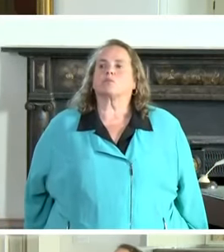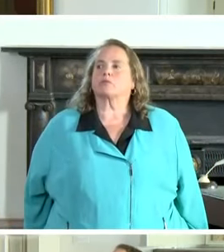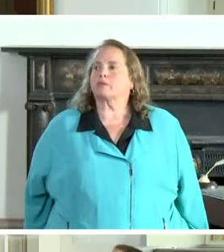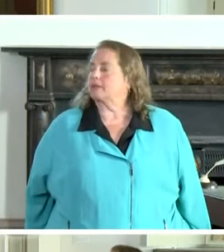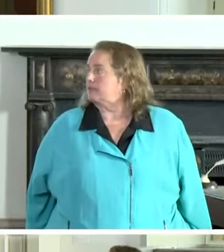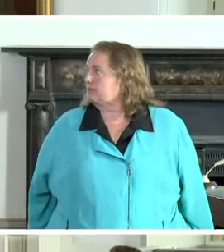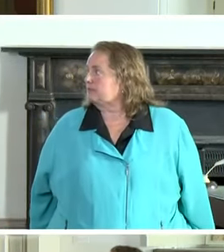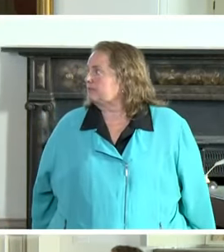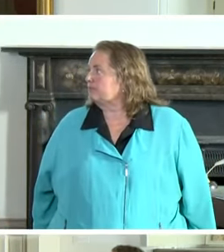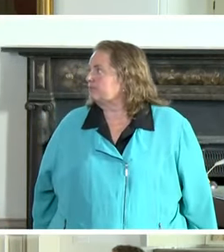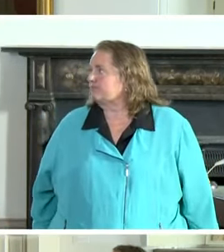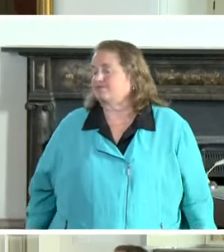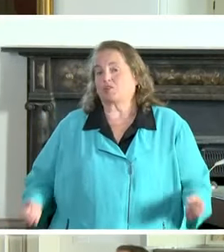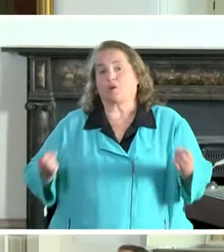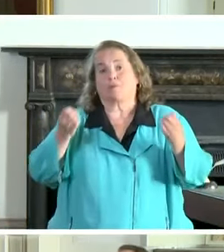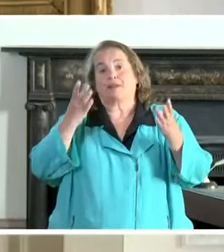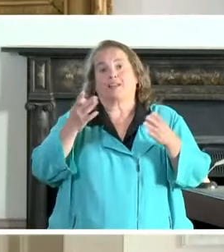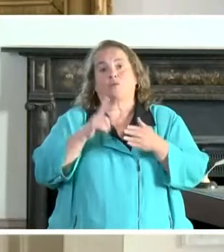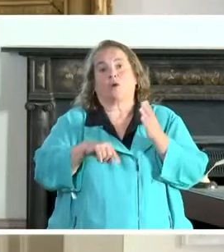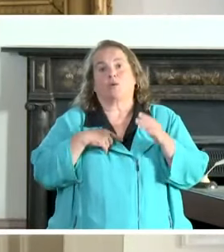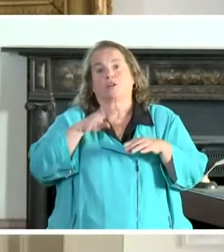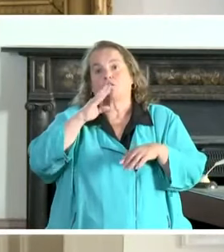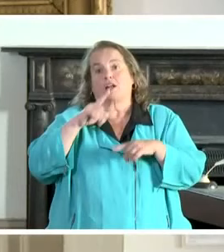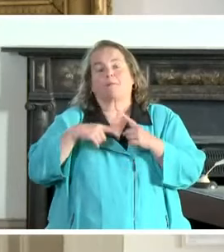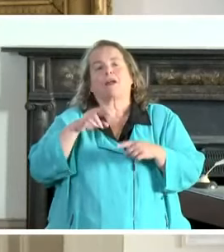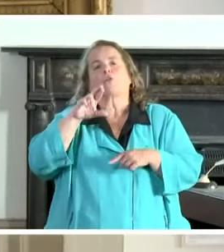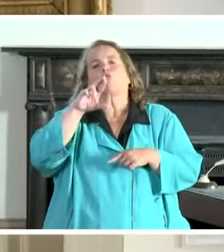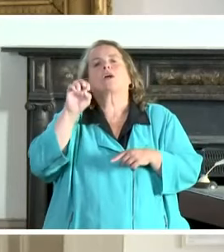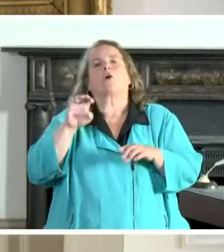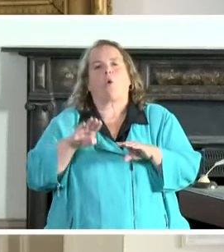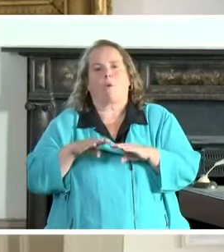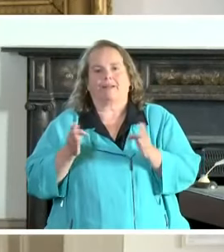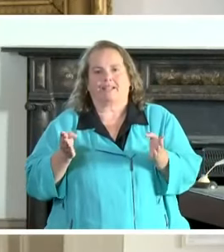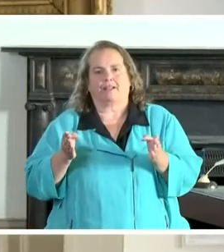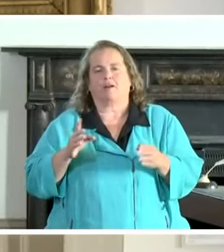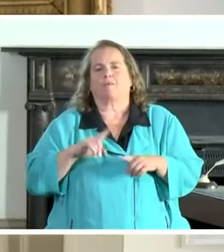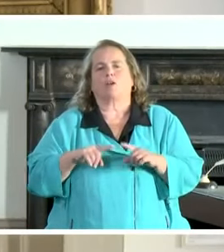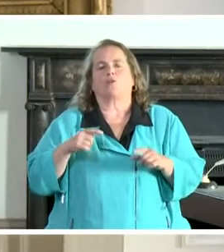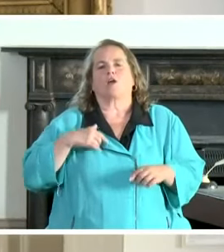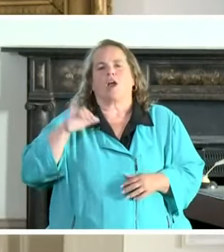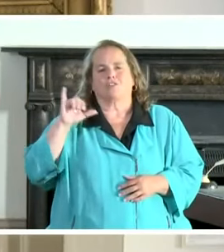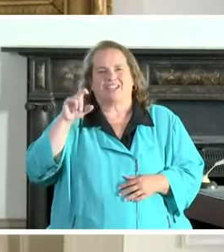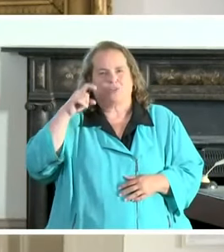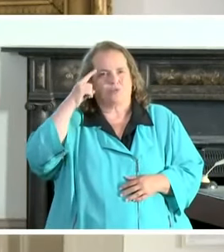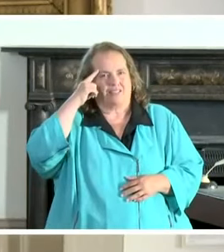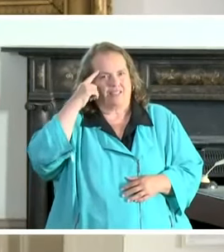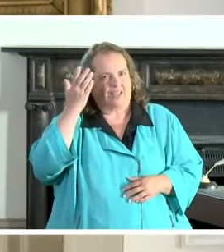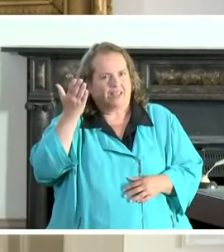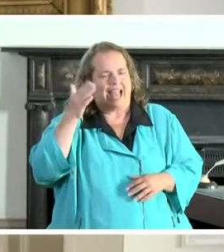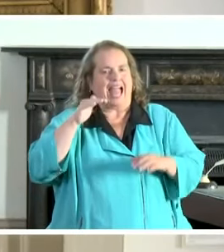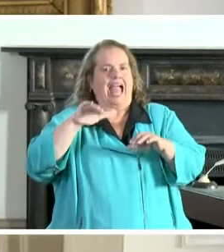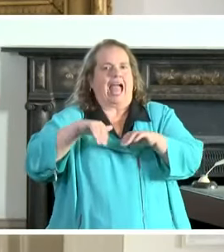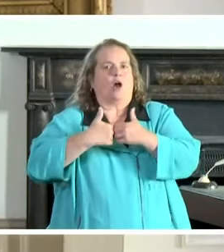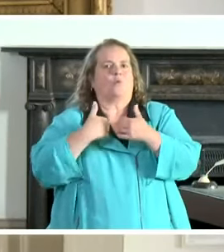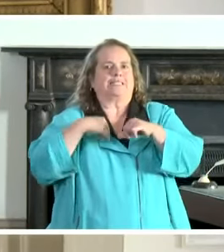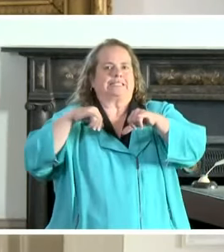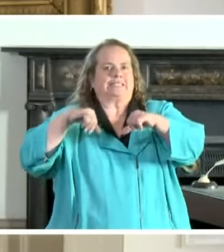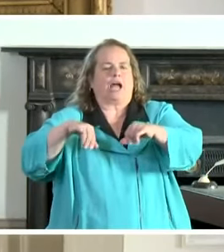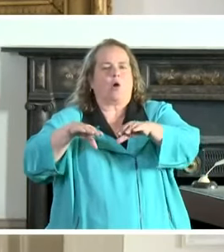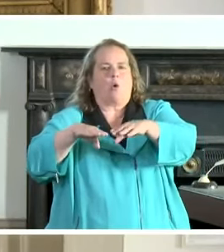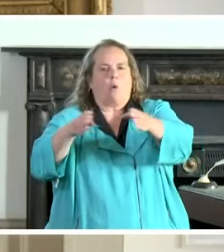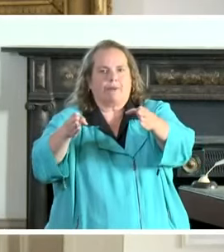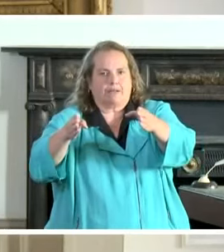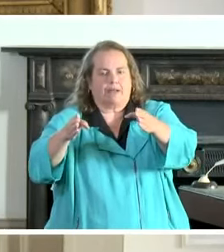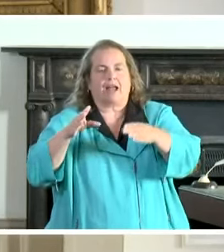So a lot of what we're talking about is reopening. But we also need to think about staying open, and